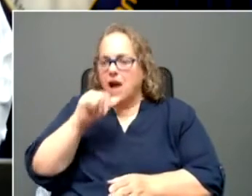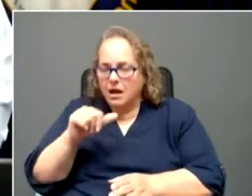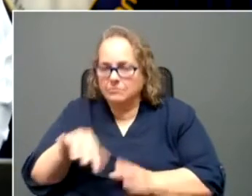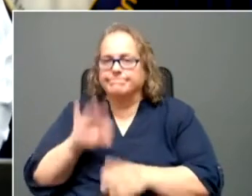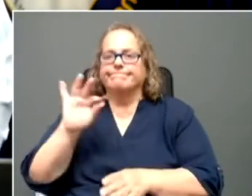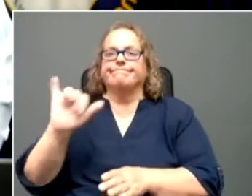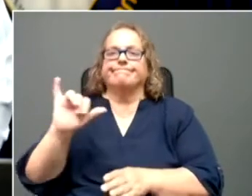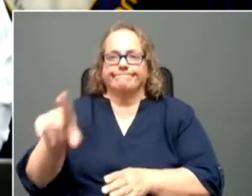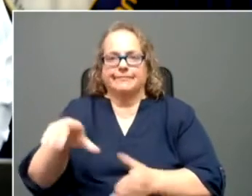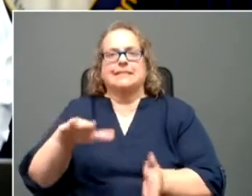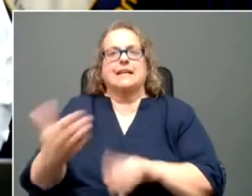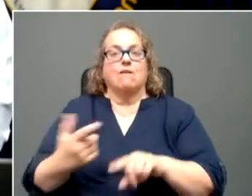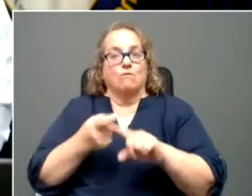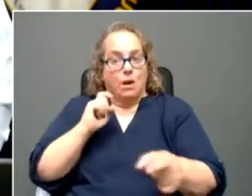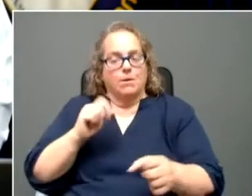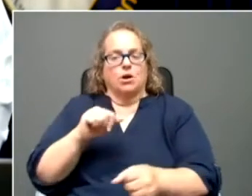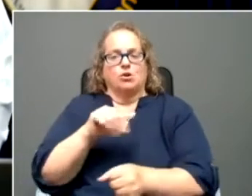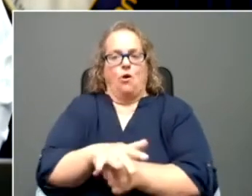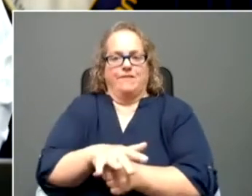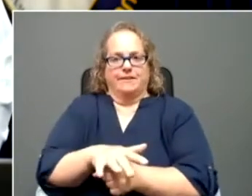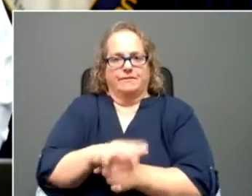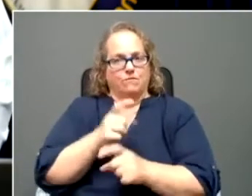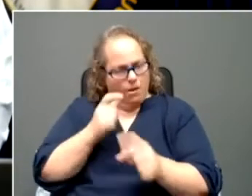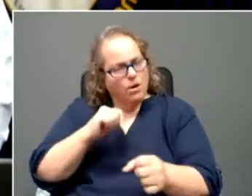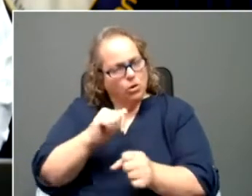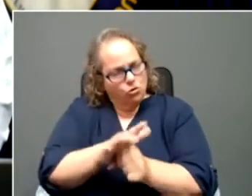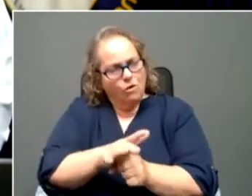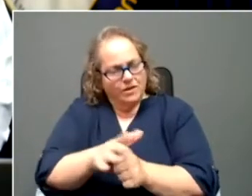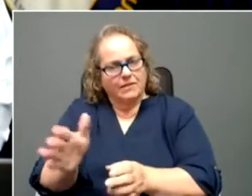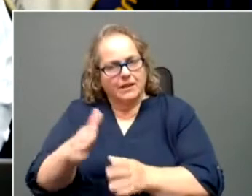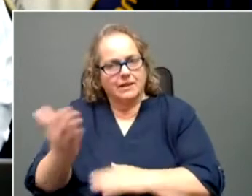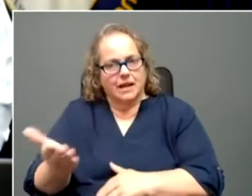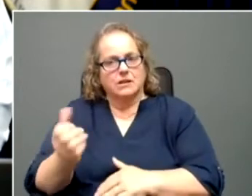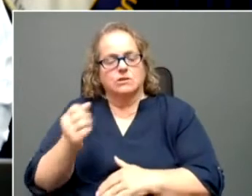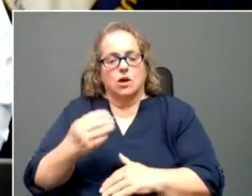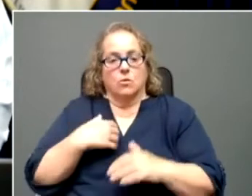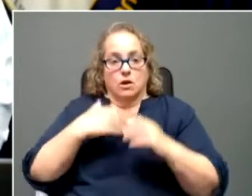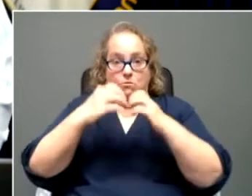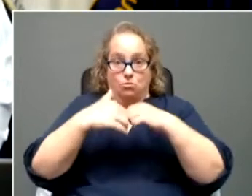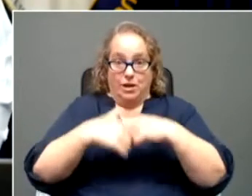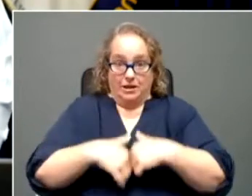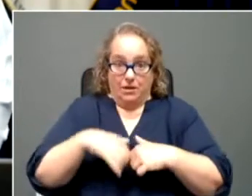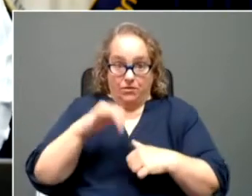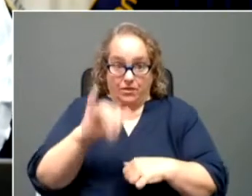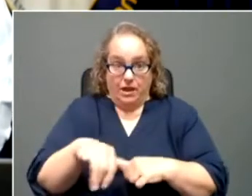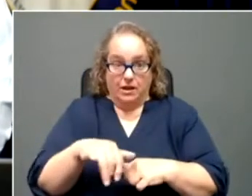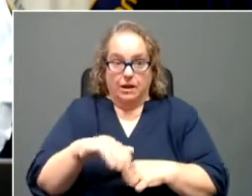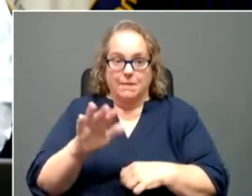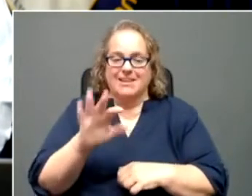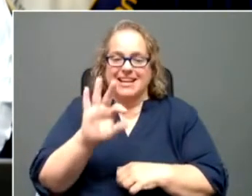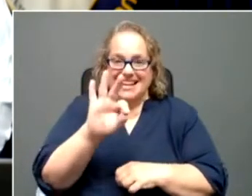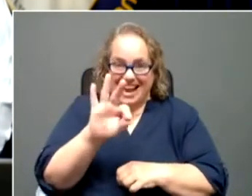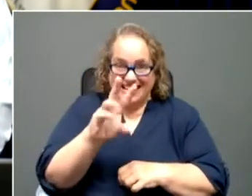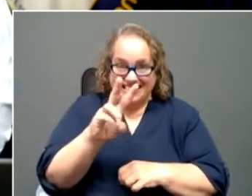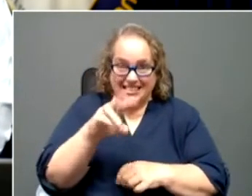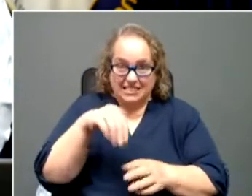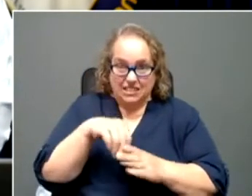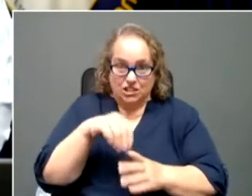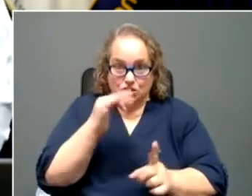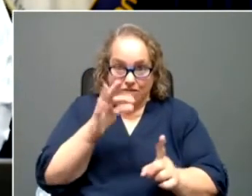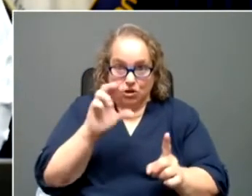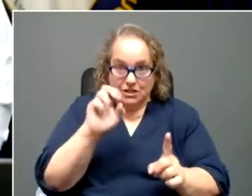hadn't been recognized. They break down, um, as 96 in Jefferson County,